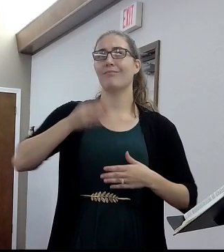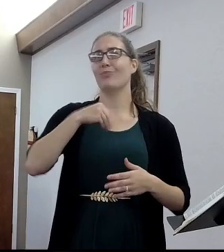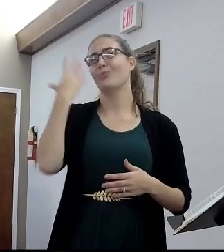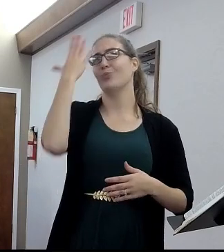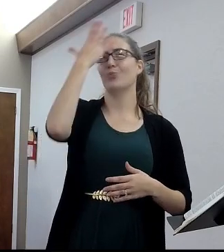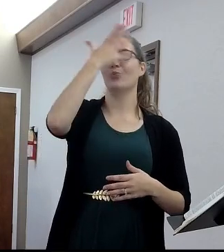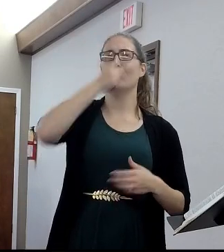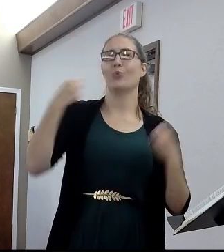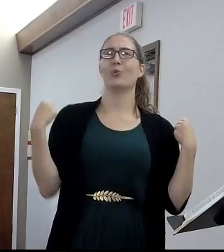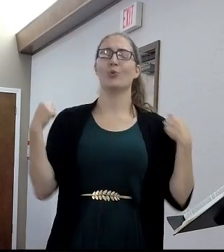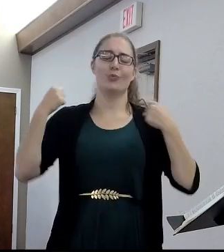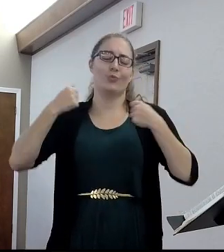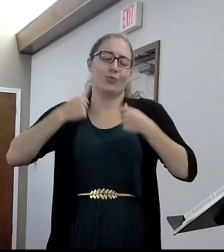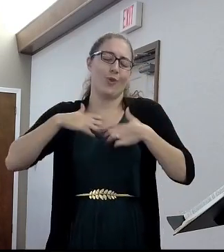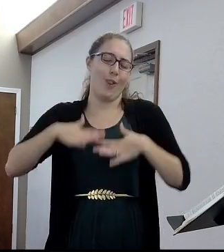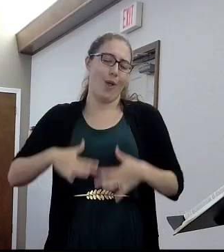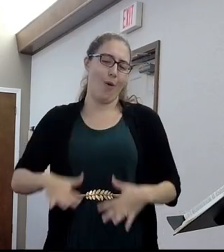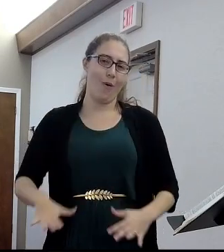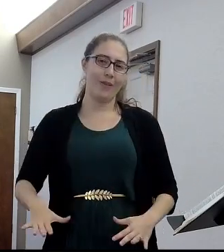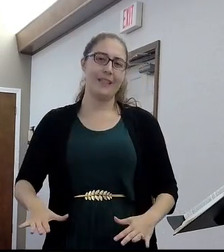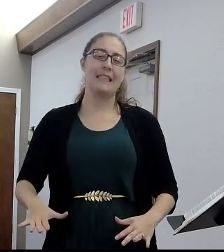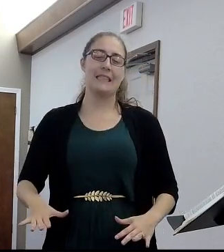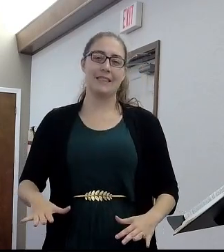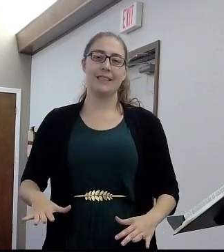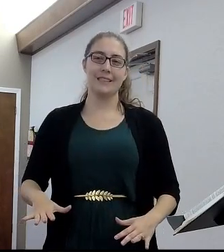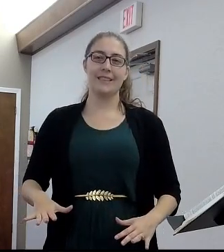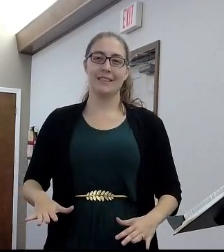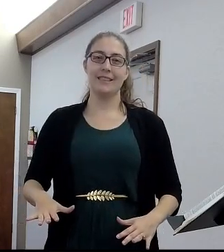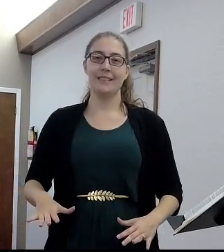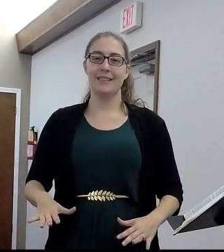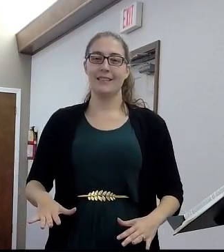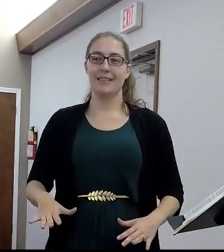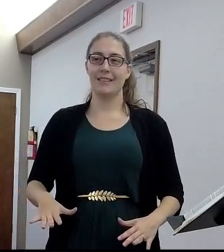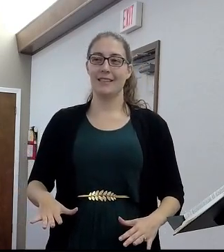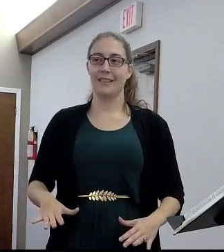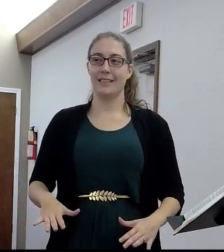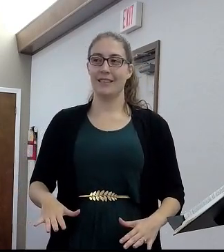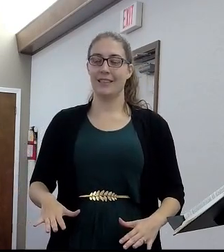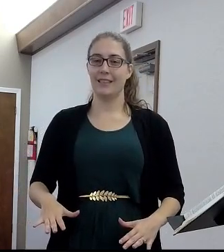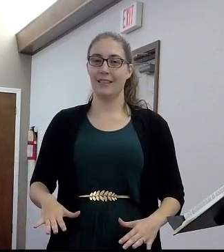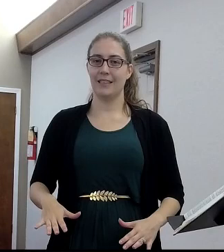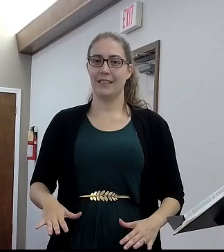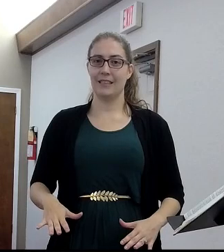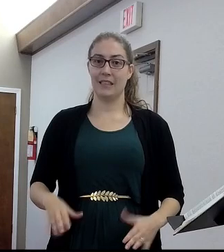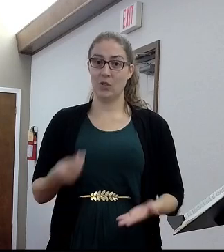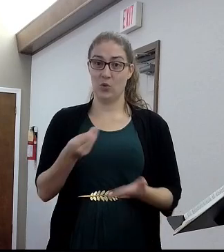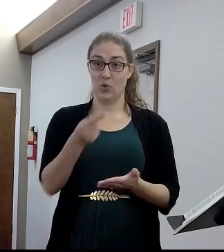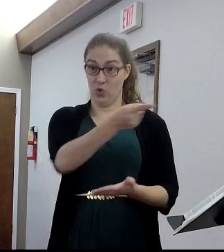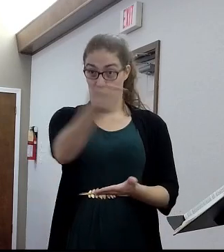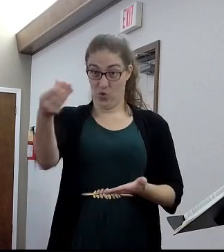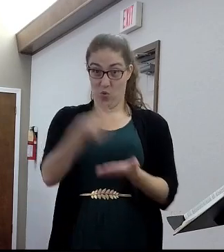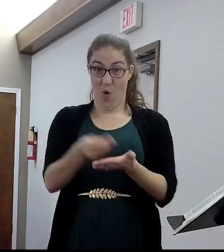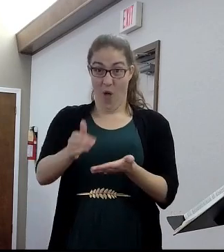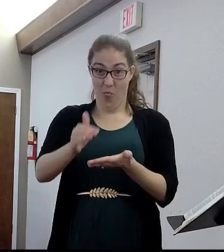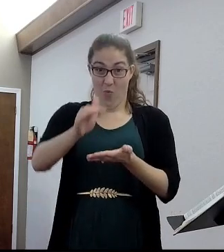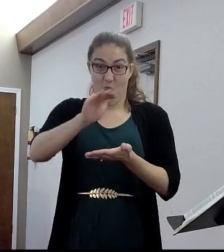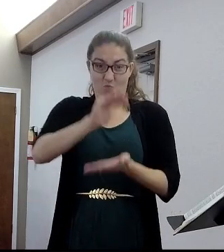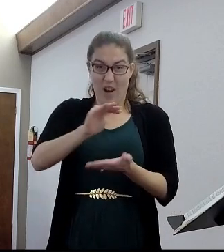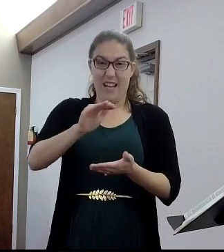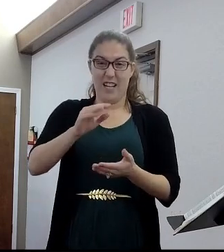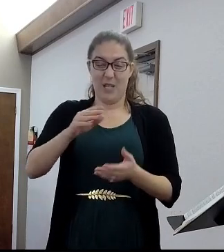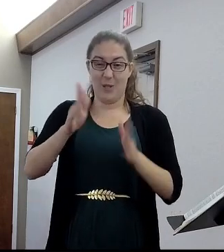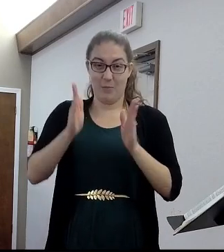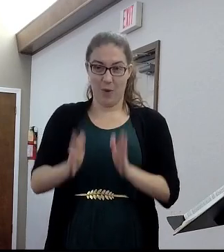means because they've changed the meaning of every word. it means just a, you know, the rich guy, you're the rich guy walking into the church